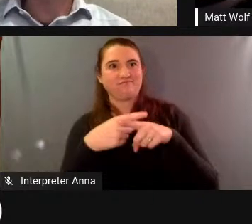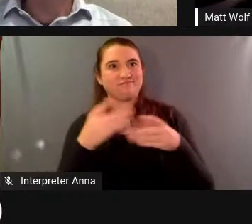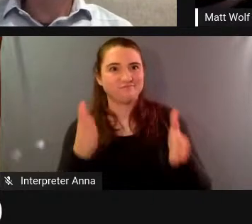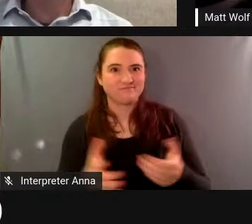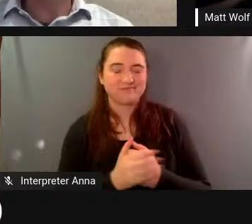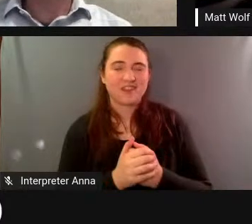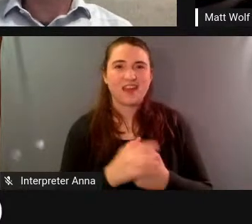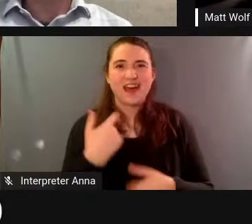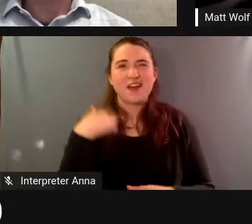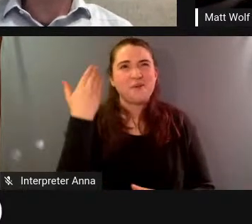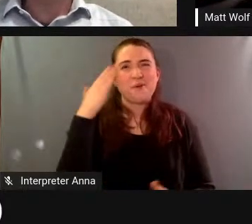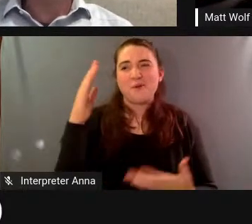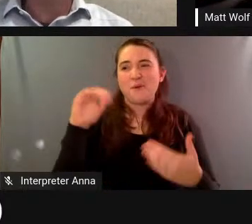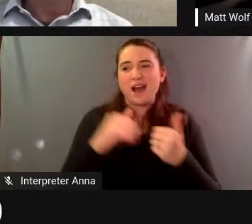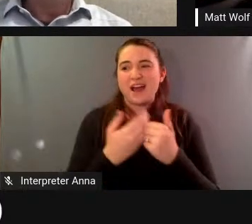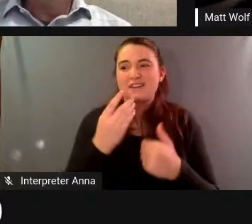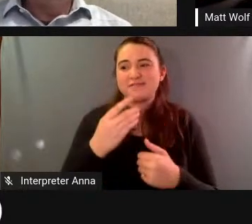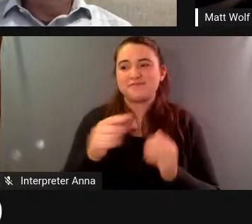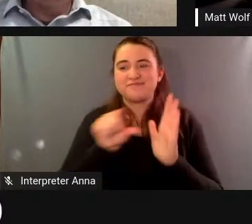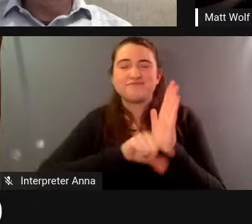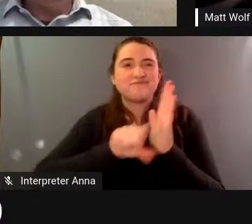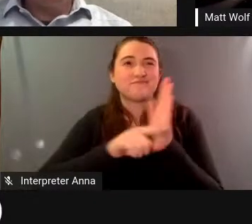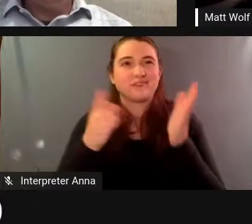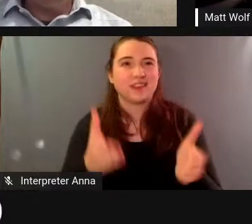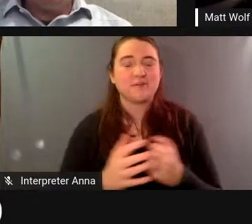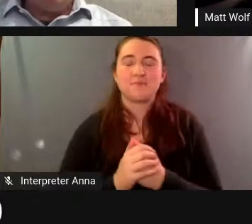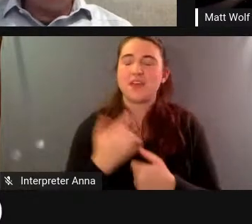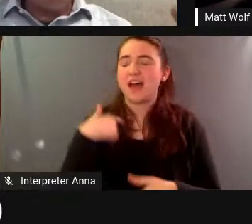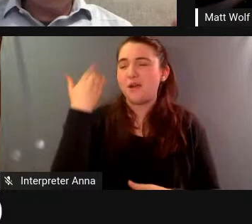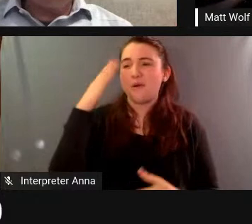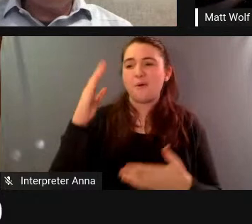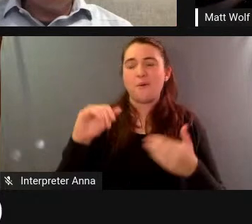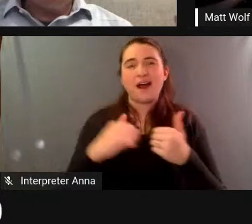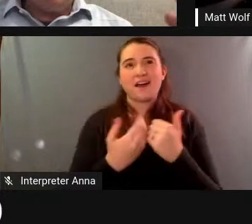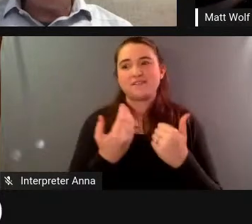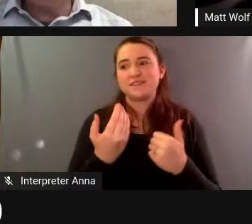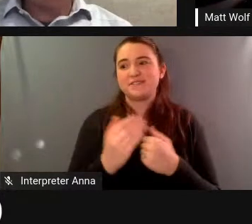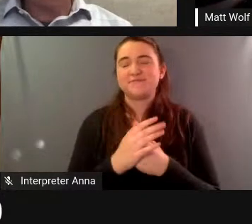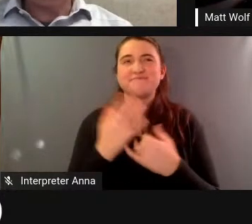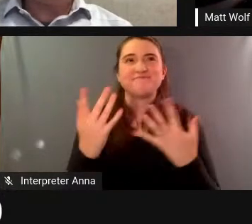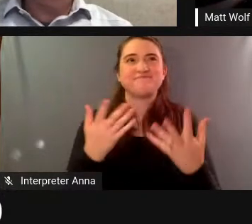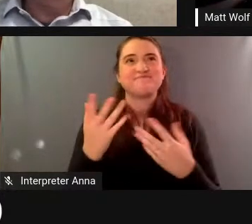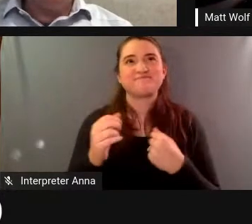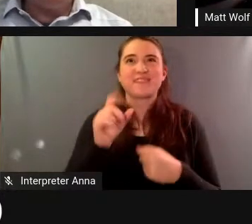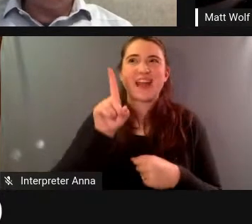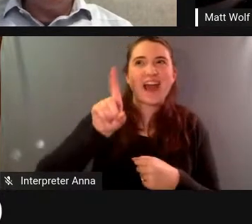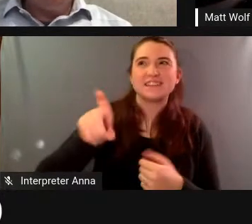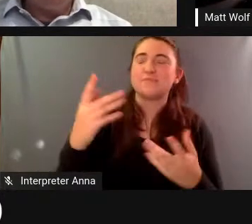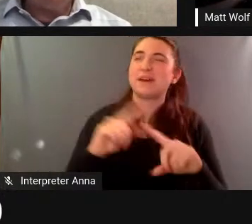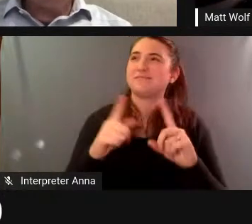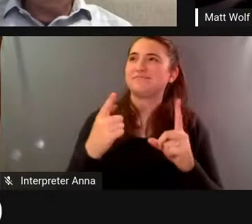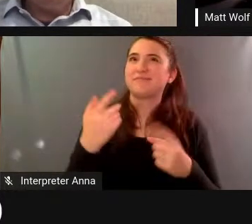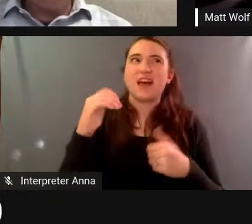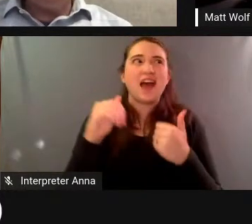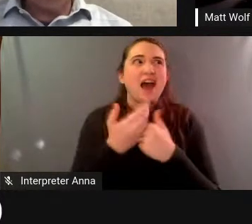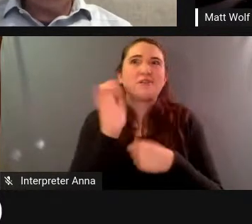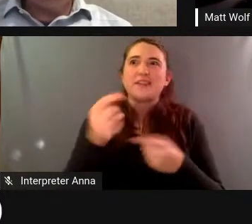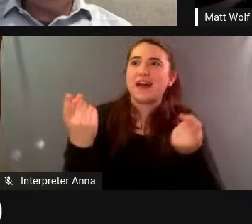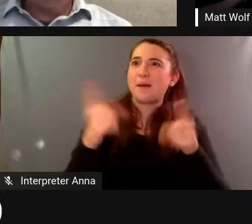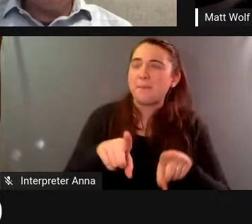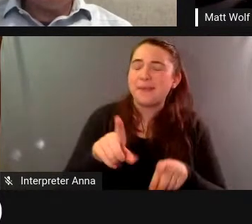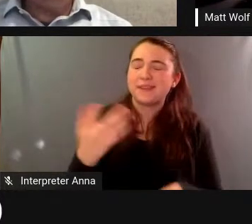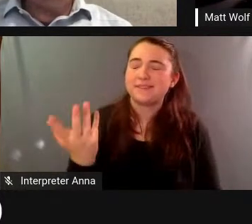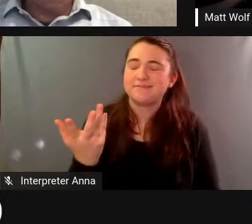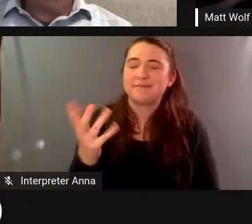how to phrase a question around this really but first of all how did how did that happen and mark what did